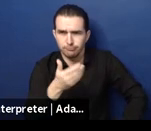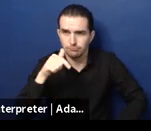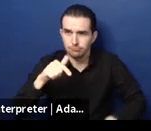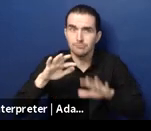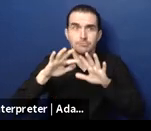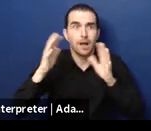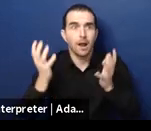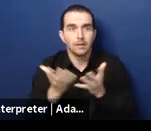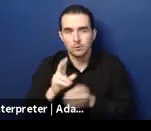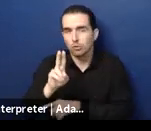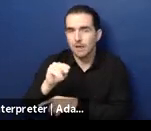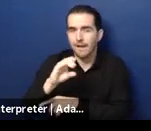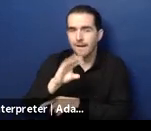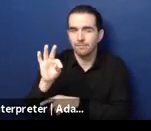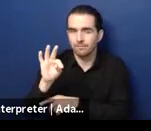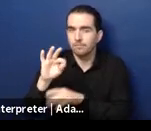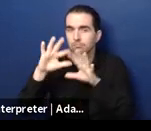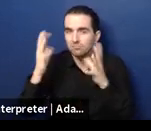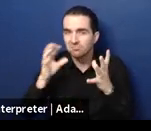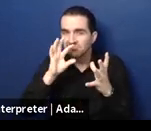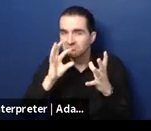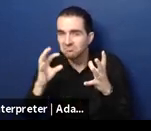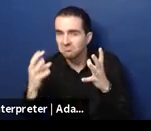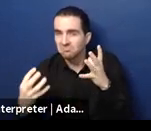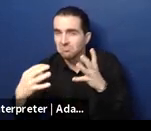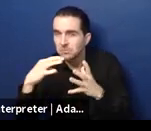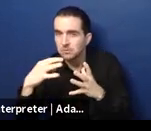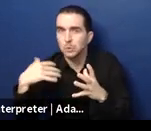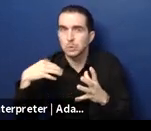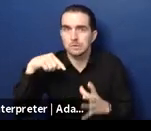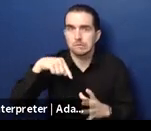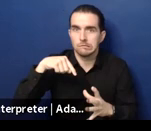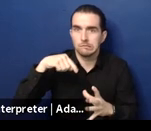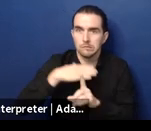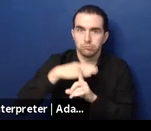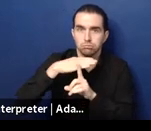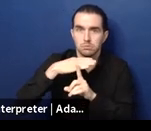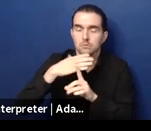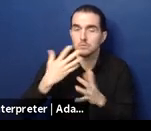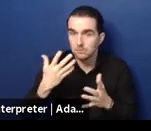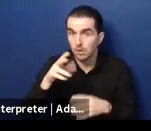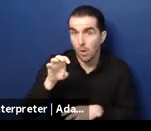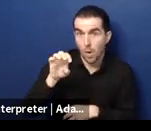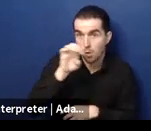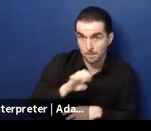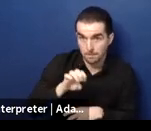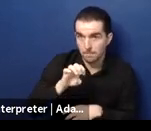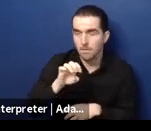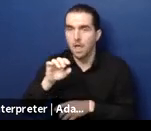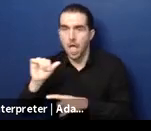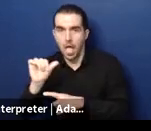Because even though the numbers are high of children in institutional care across the region,